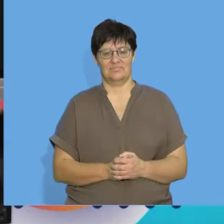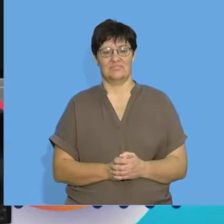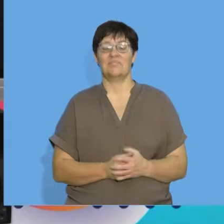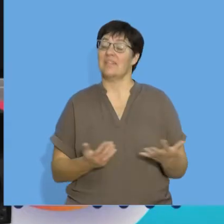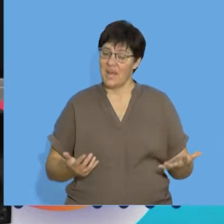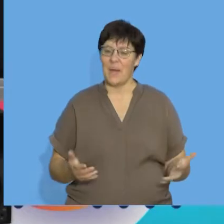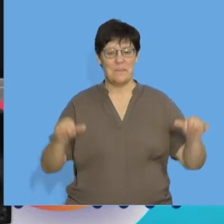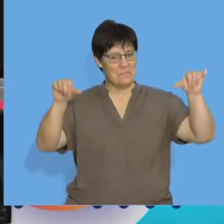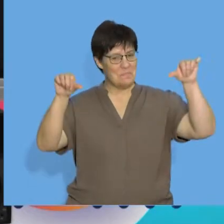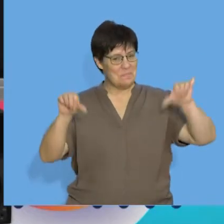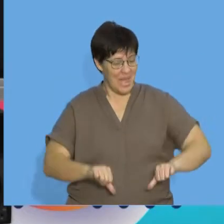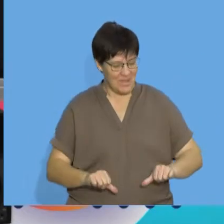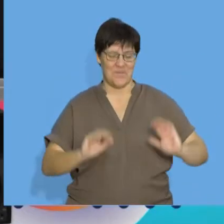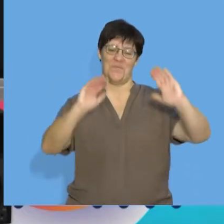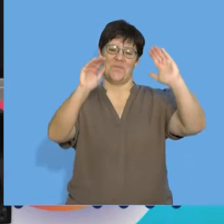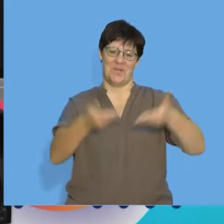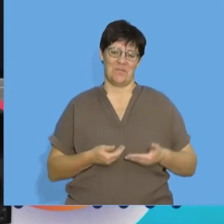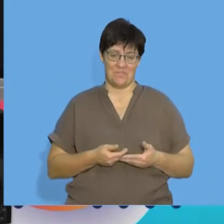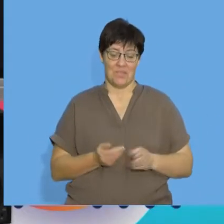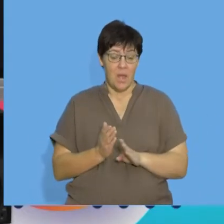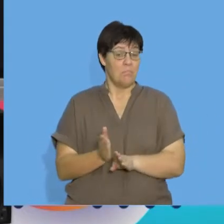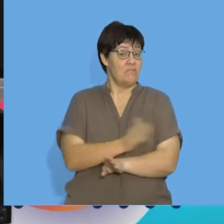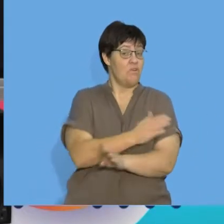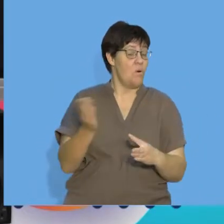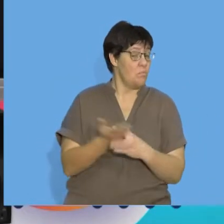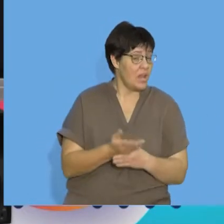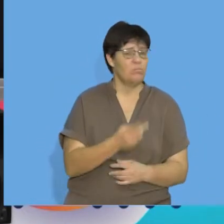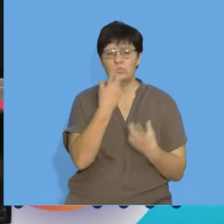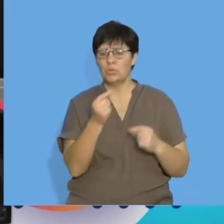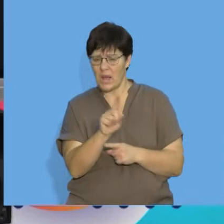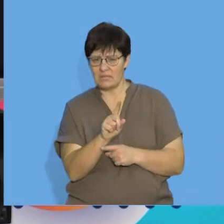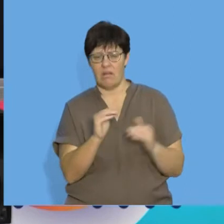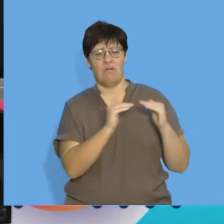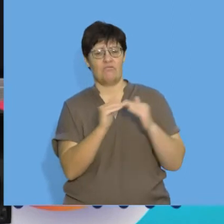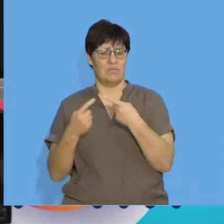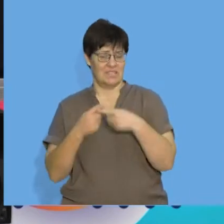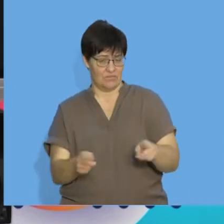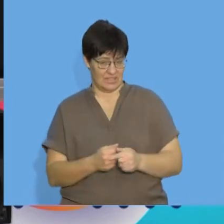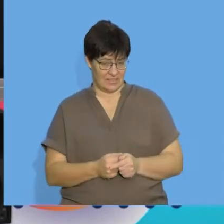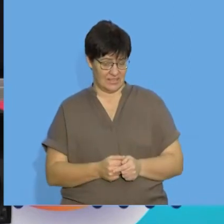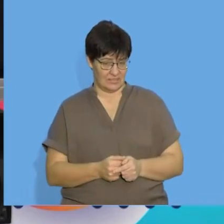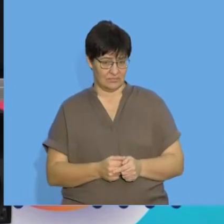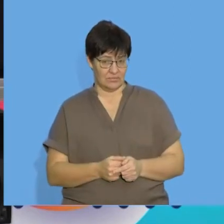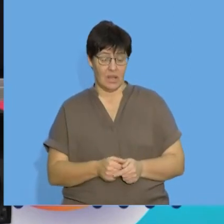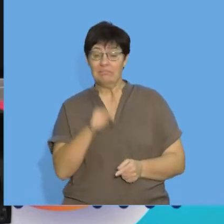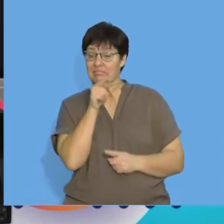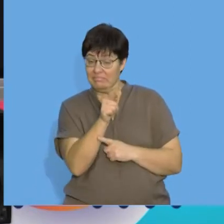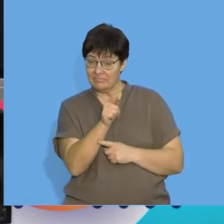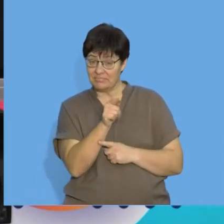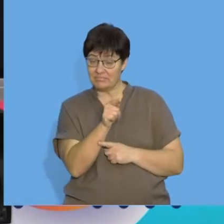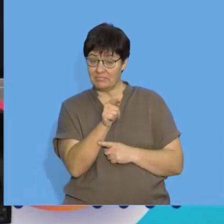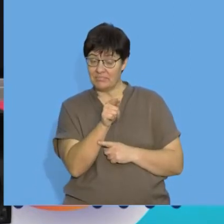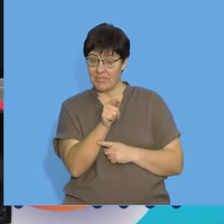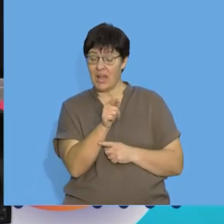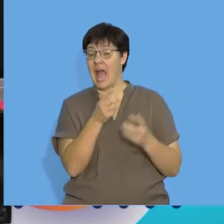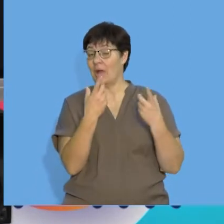Welcome back, everyone. Just before the break, we defined common difference. Now, I'm going to take that definition and the fact